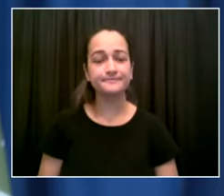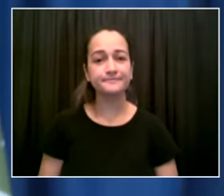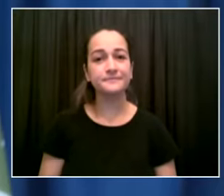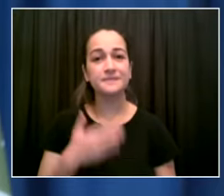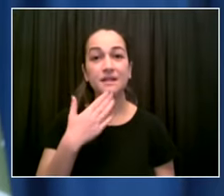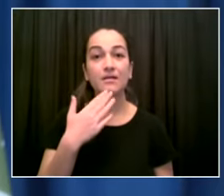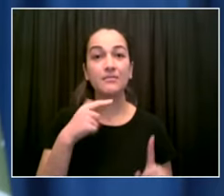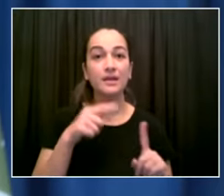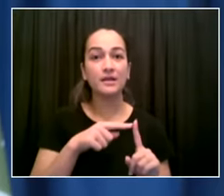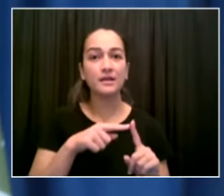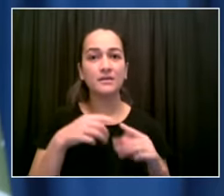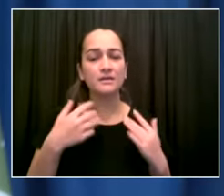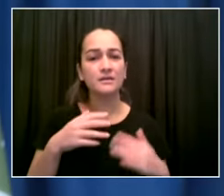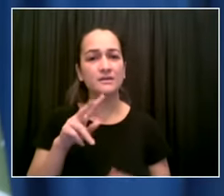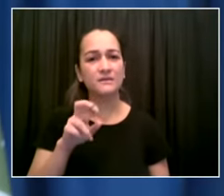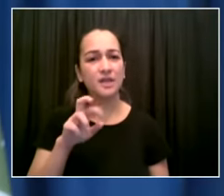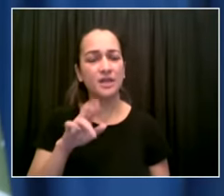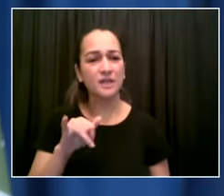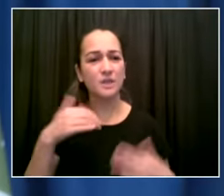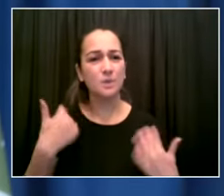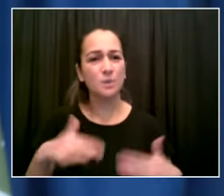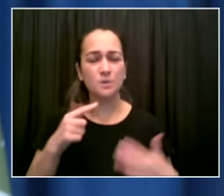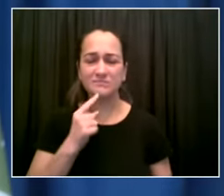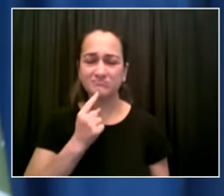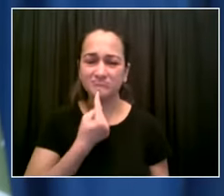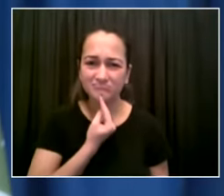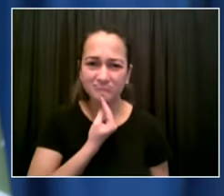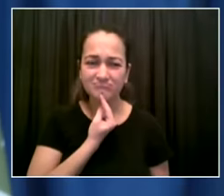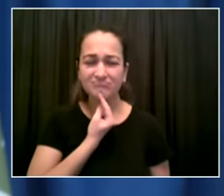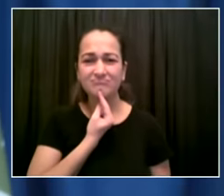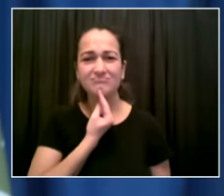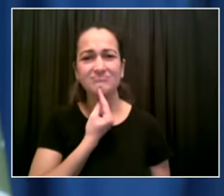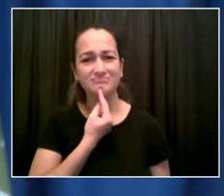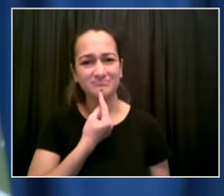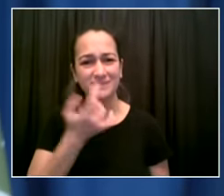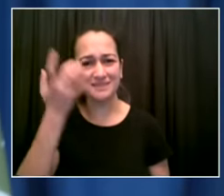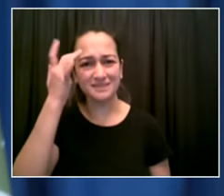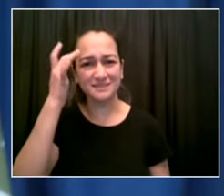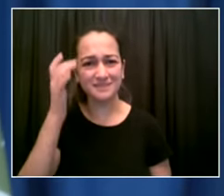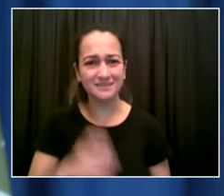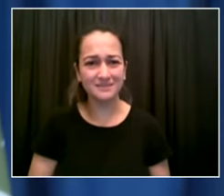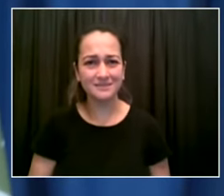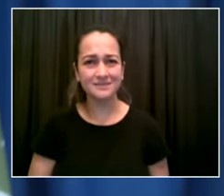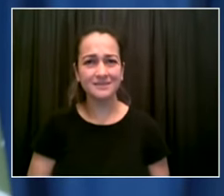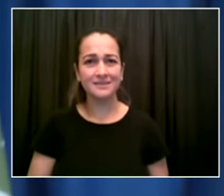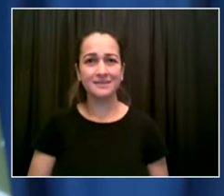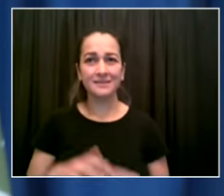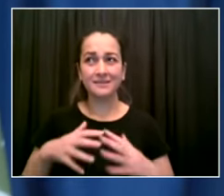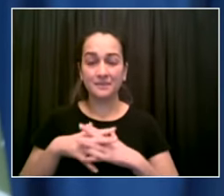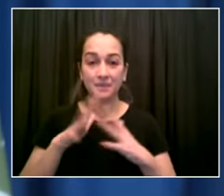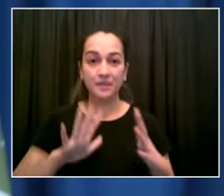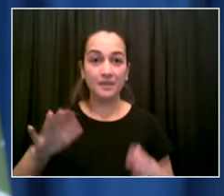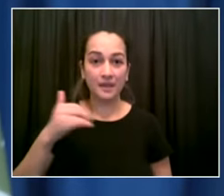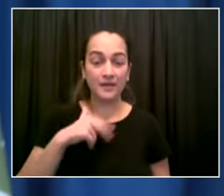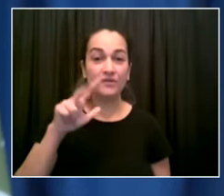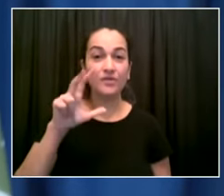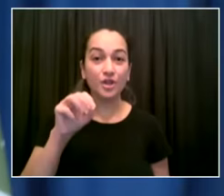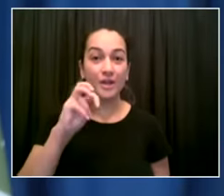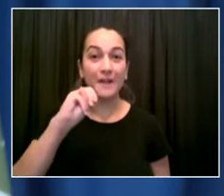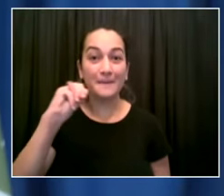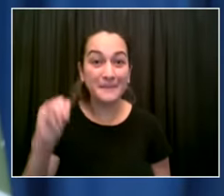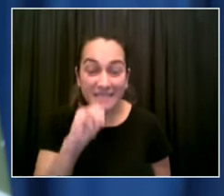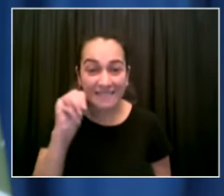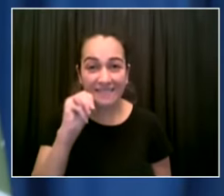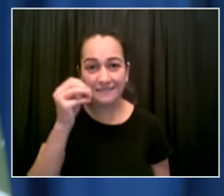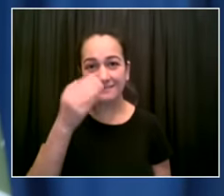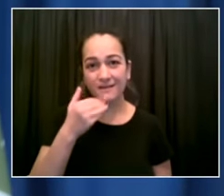suffer from diabetes there's tens of millions more who are quote unquote pre-diabetic which is a fancy way of saying they're on the path to becoming diabetic